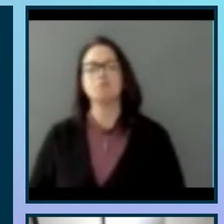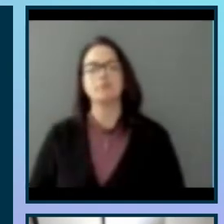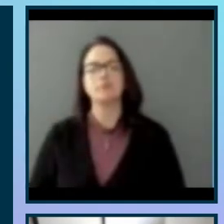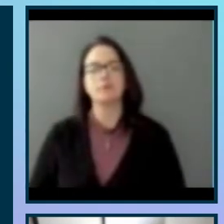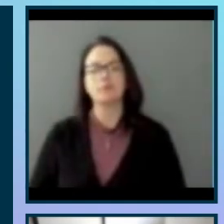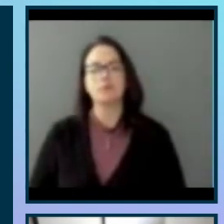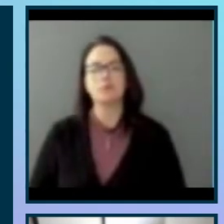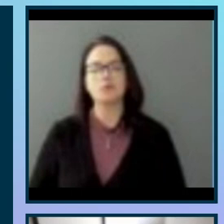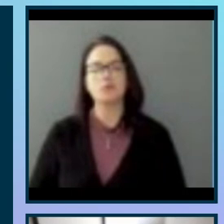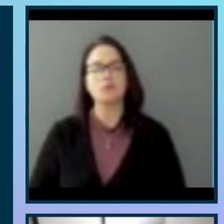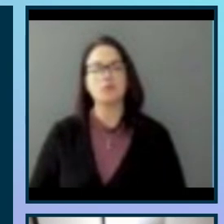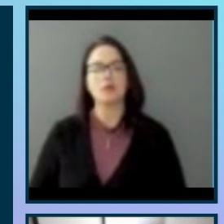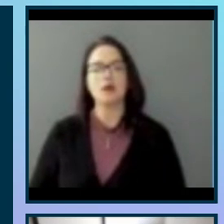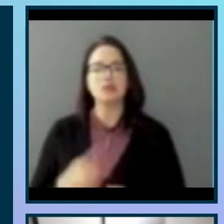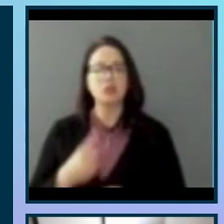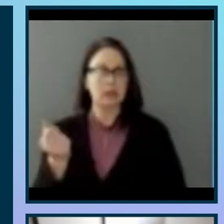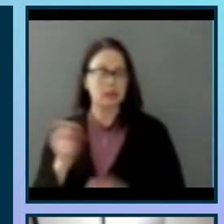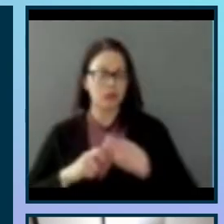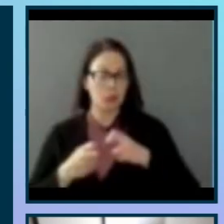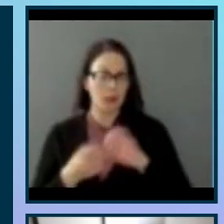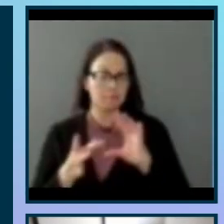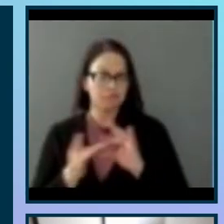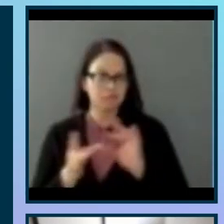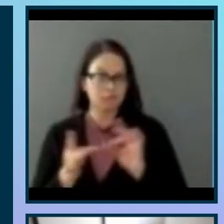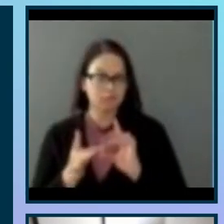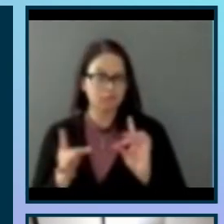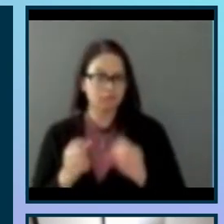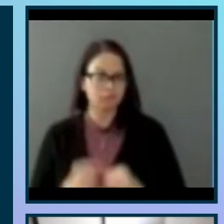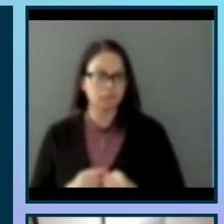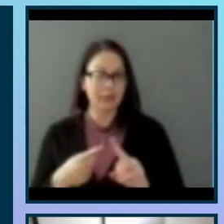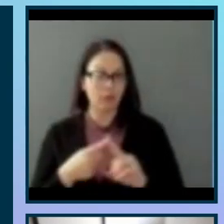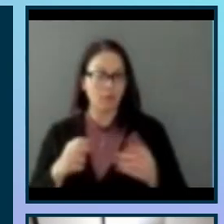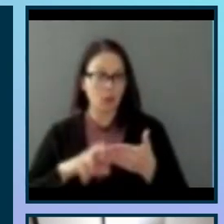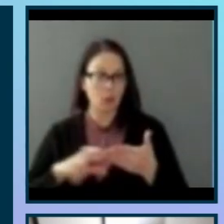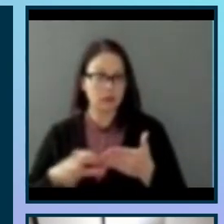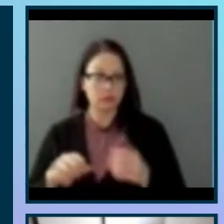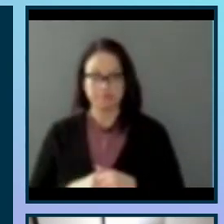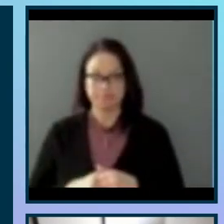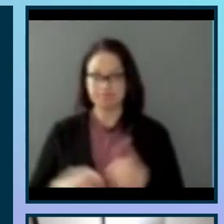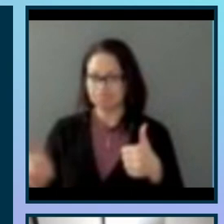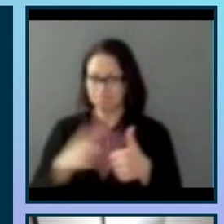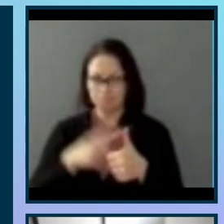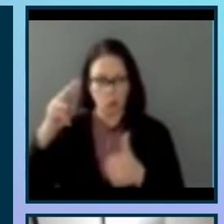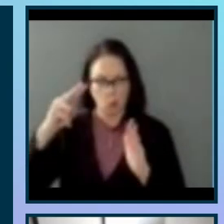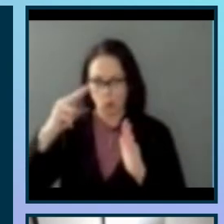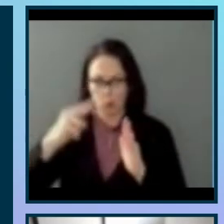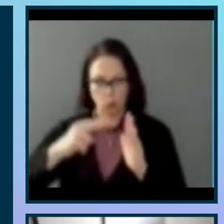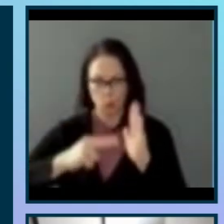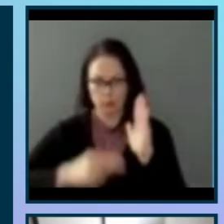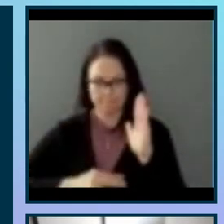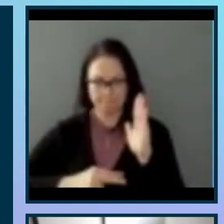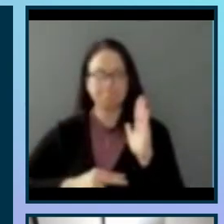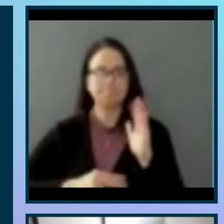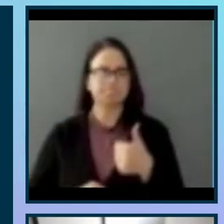So these are a few of the problem statements that came out of the research. So the limited opportunities and poor user